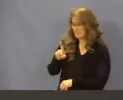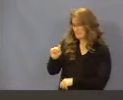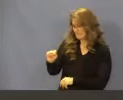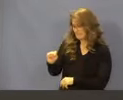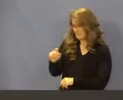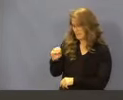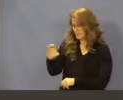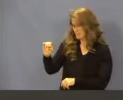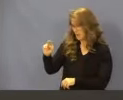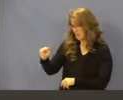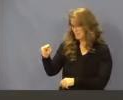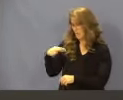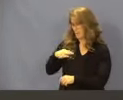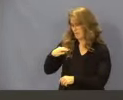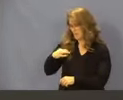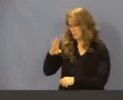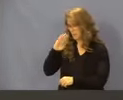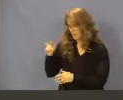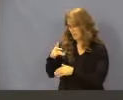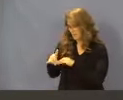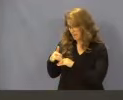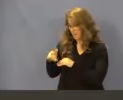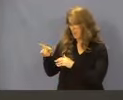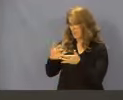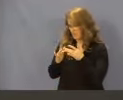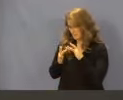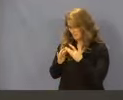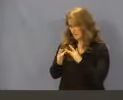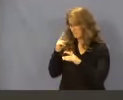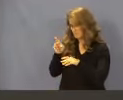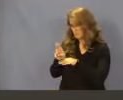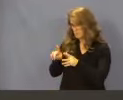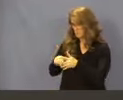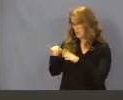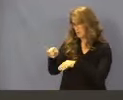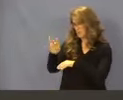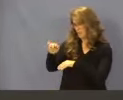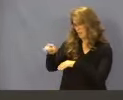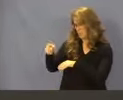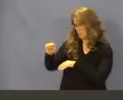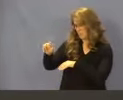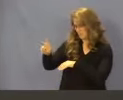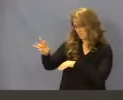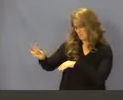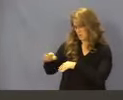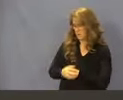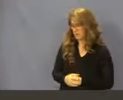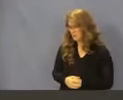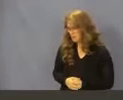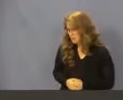updated CON application forms will be available on our website for use on July 1st, 2024 and moving forward.